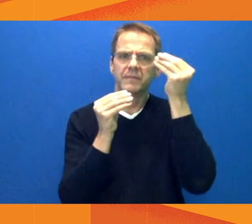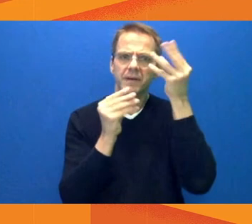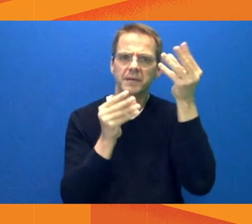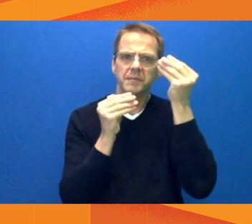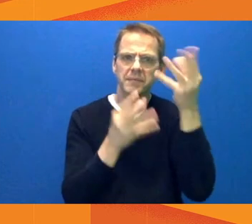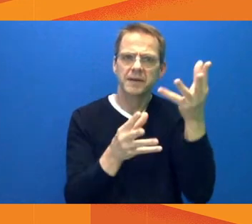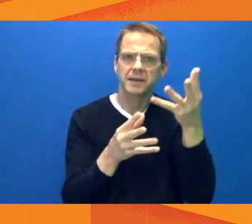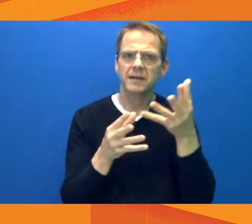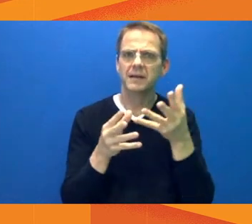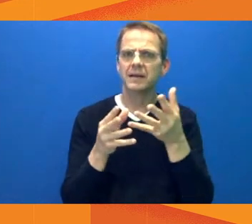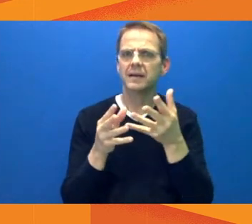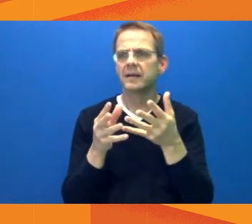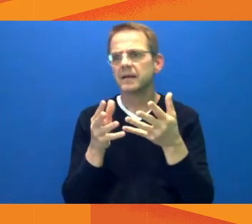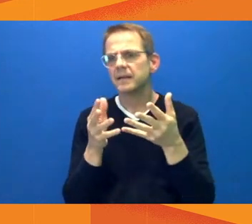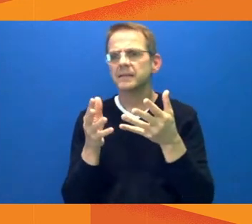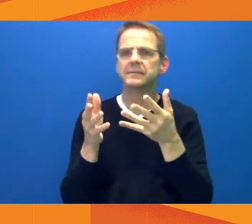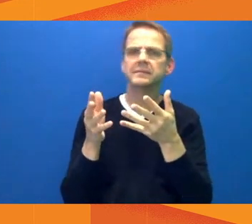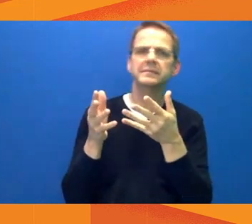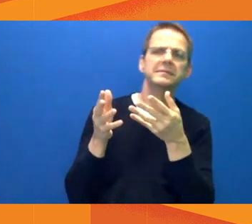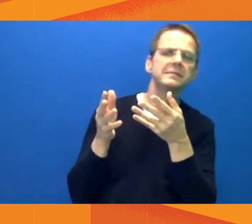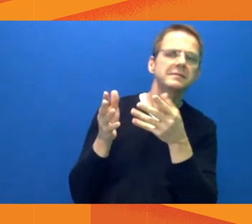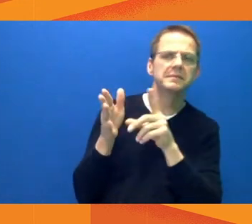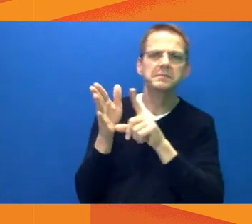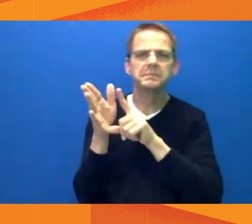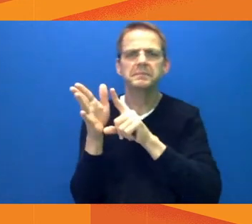I have real concerns with the premise of that.